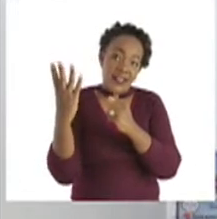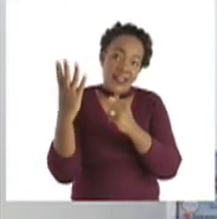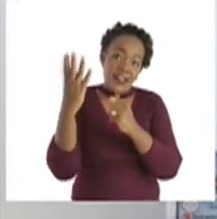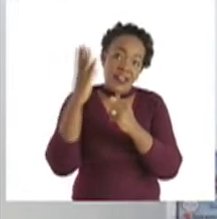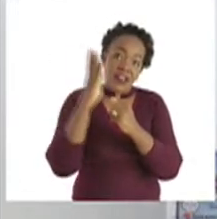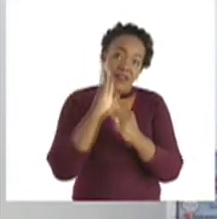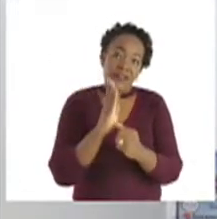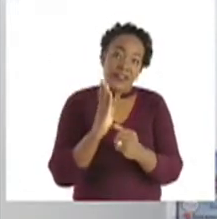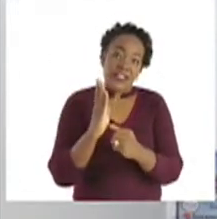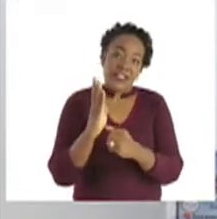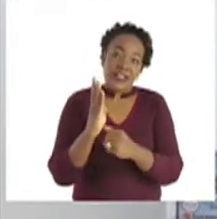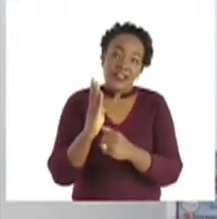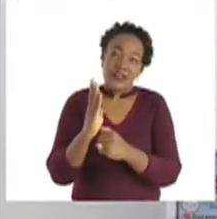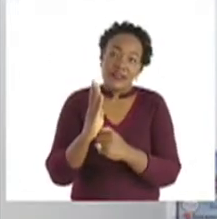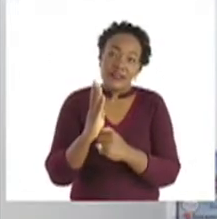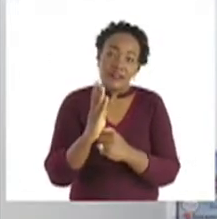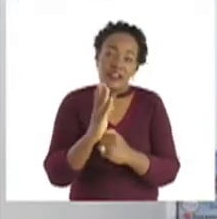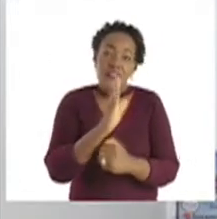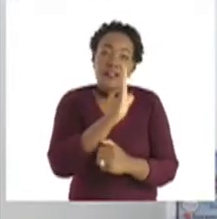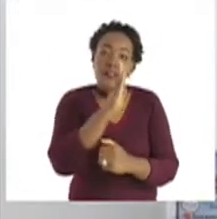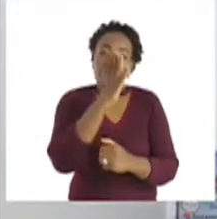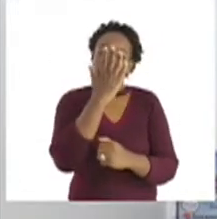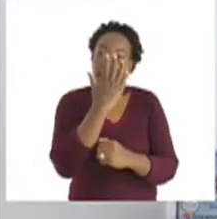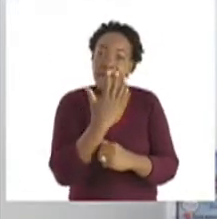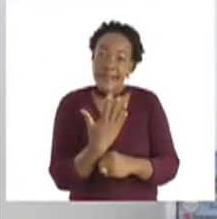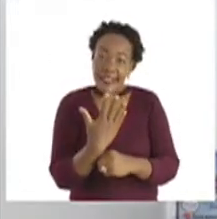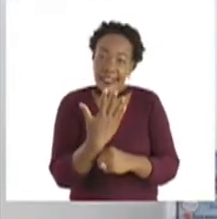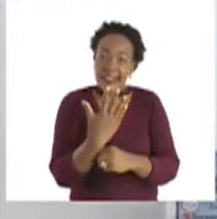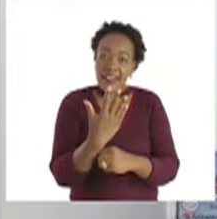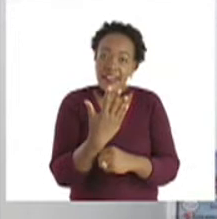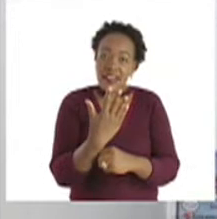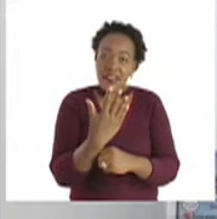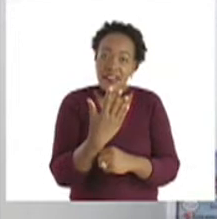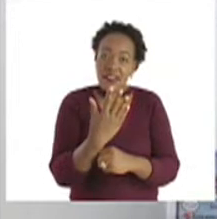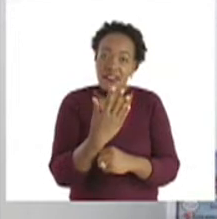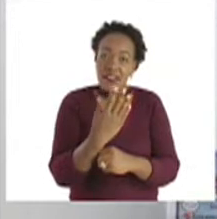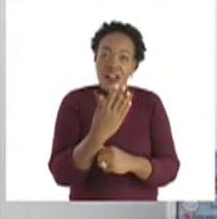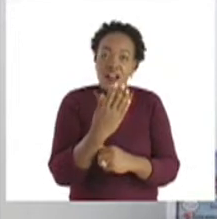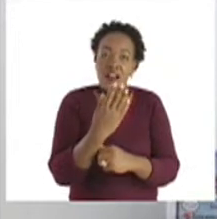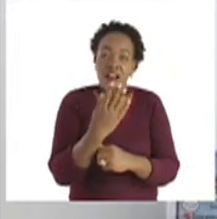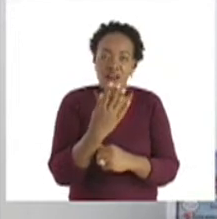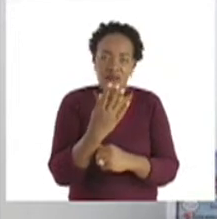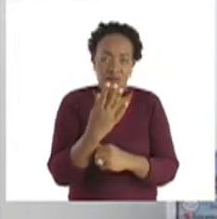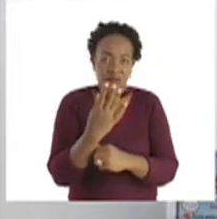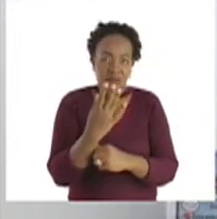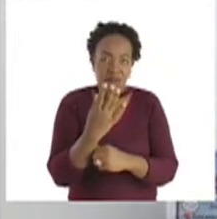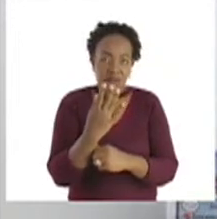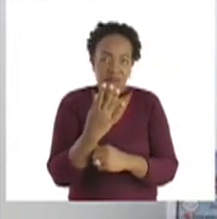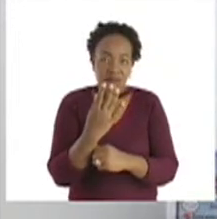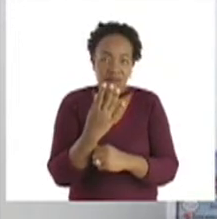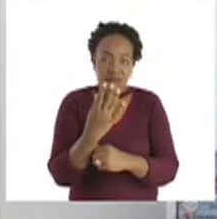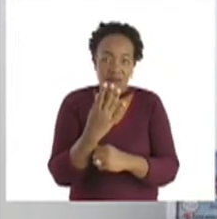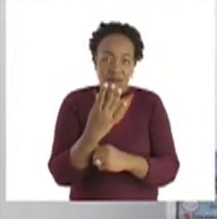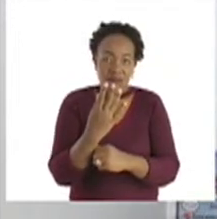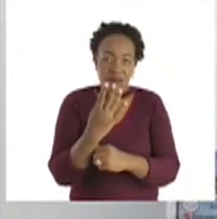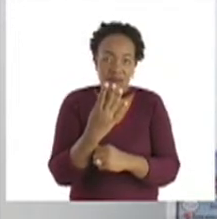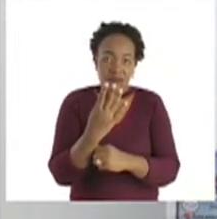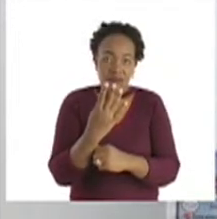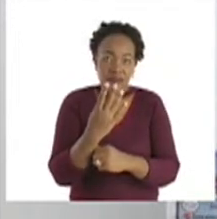sorry, 15, 14, 18, 12.